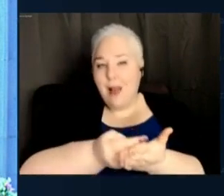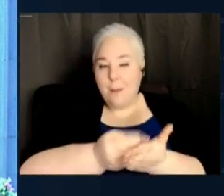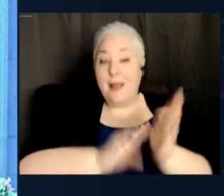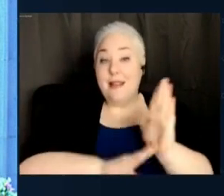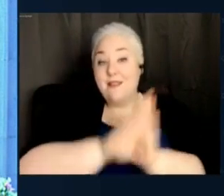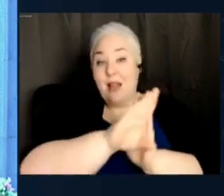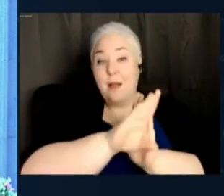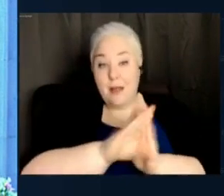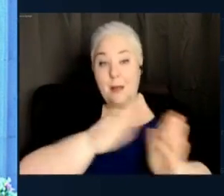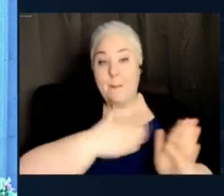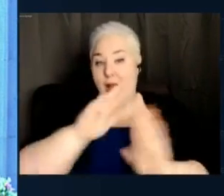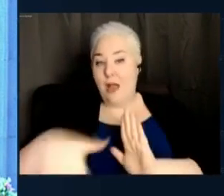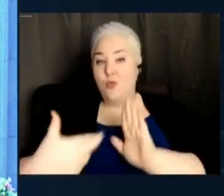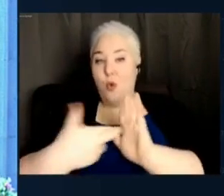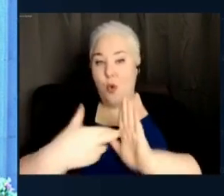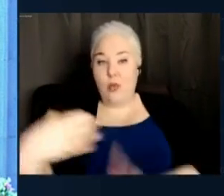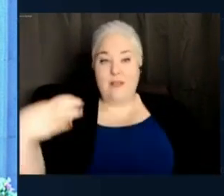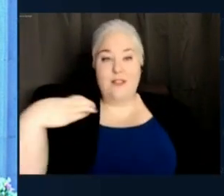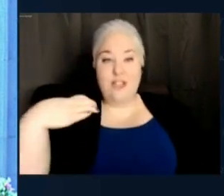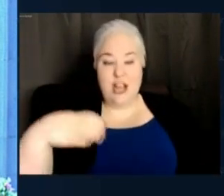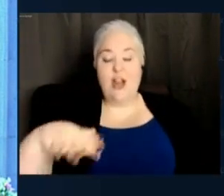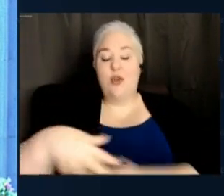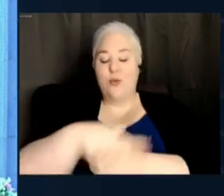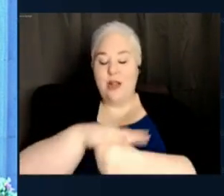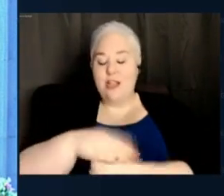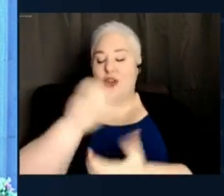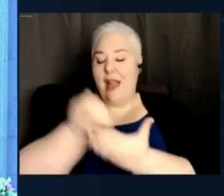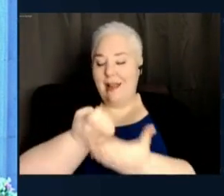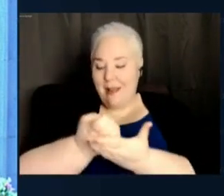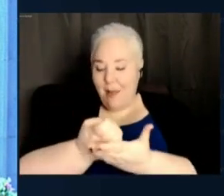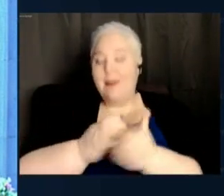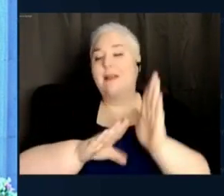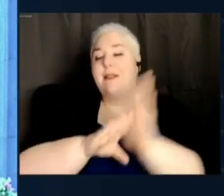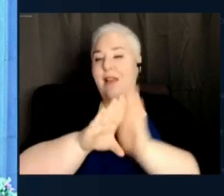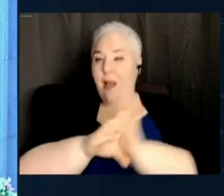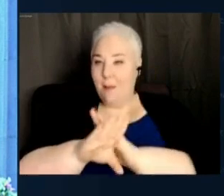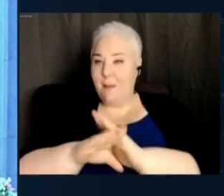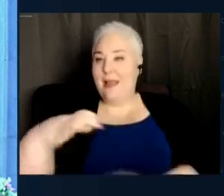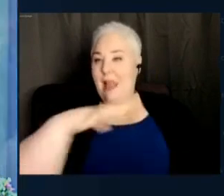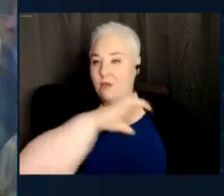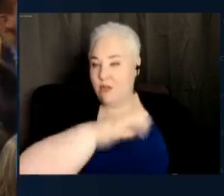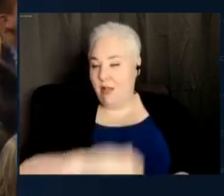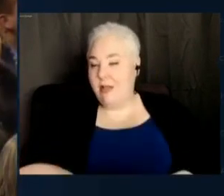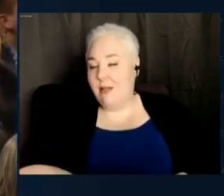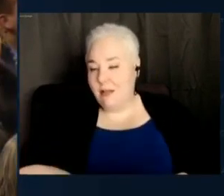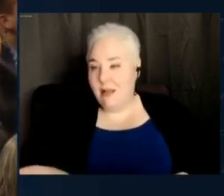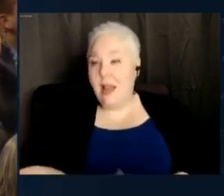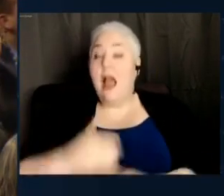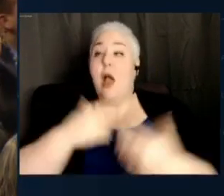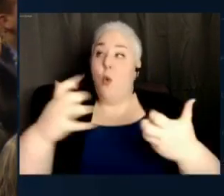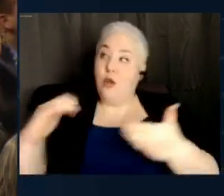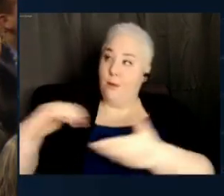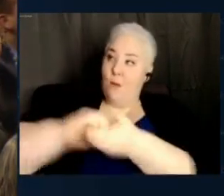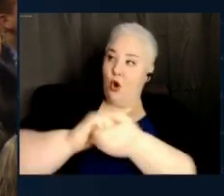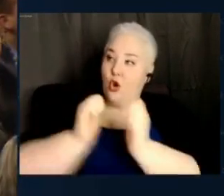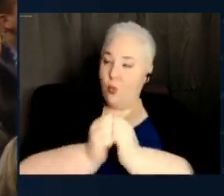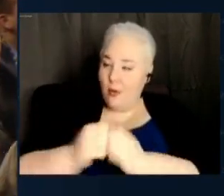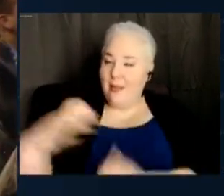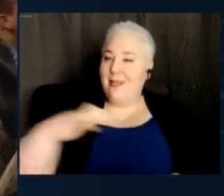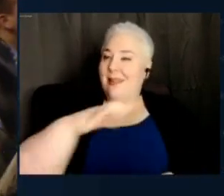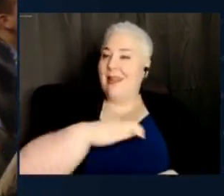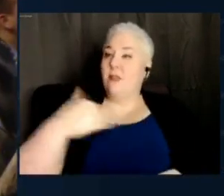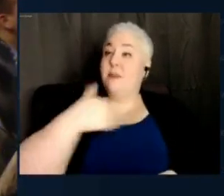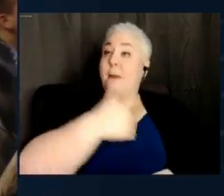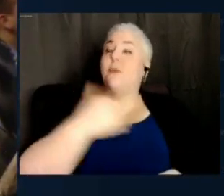as chair of the Regional Economic Development Councils. It is certainly a priority of mine to partner with the council members to establish